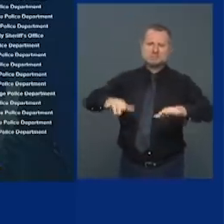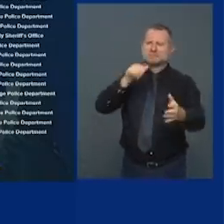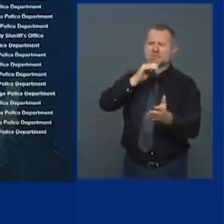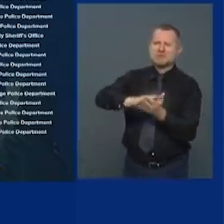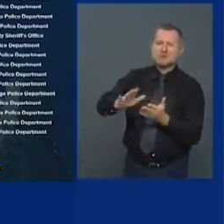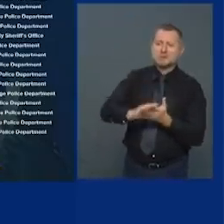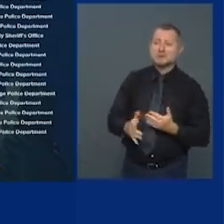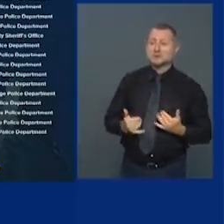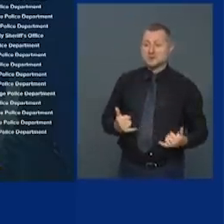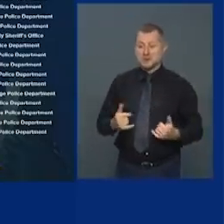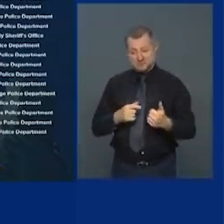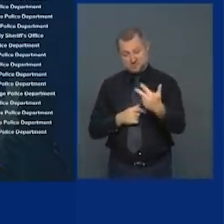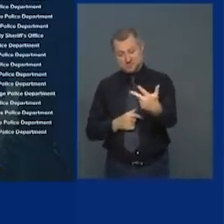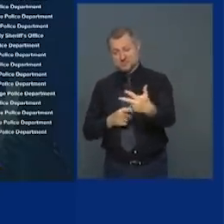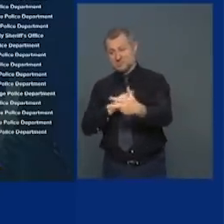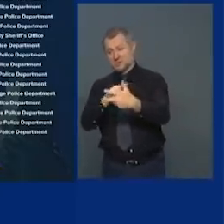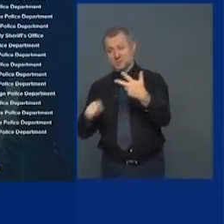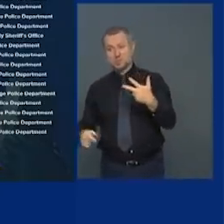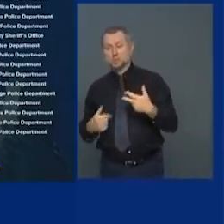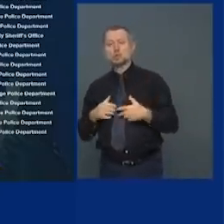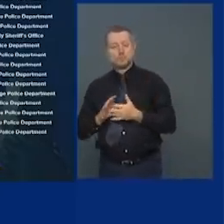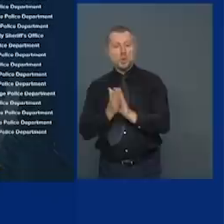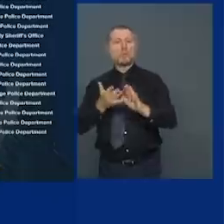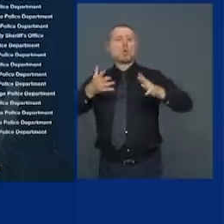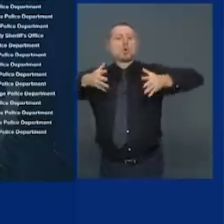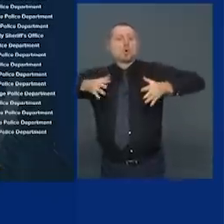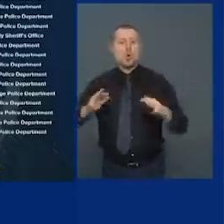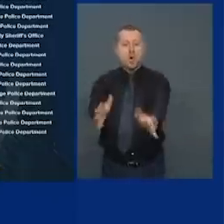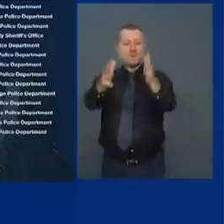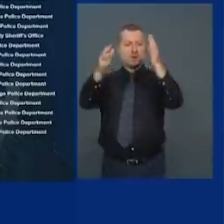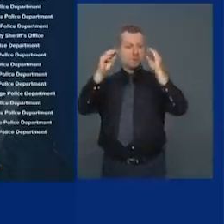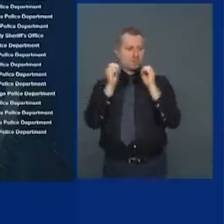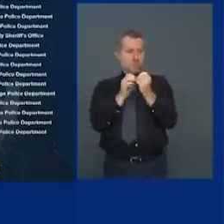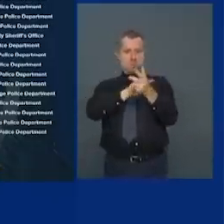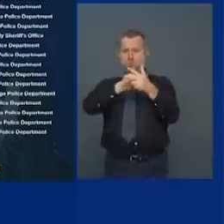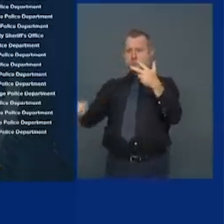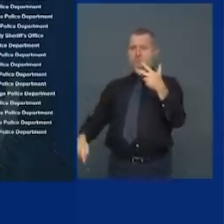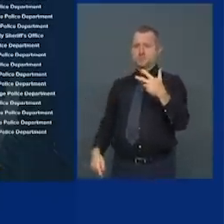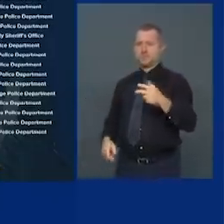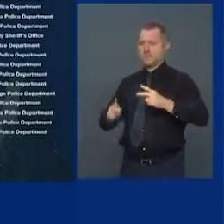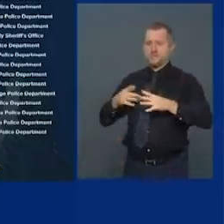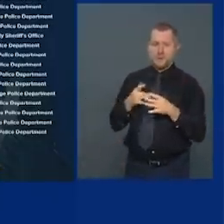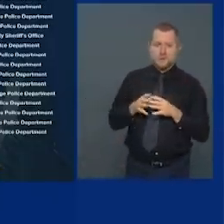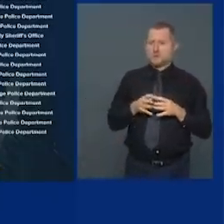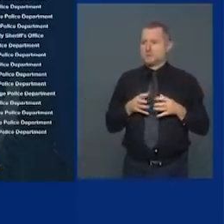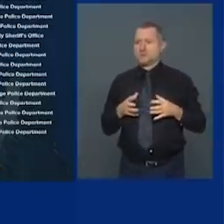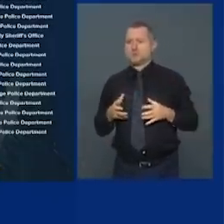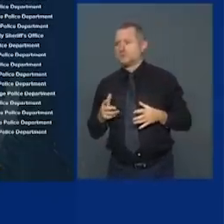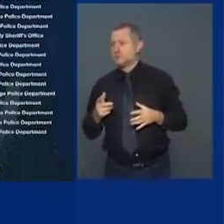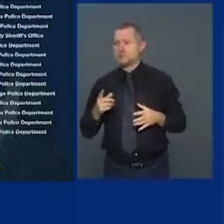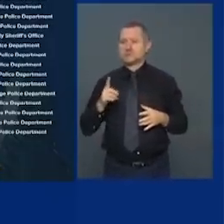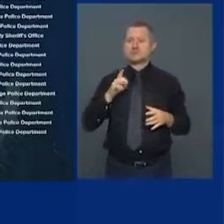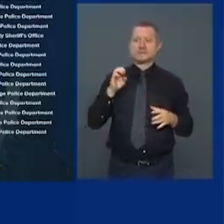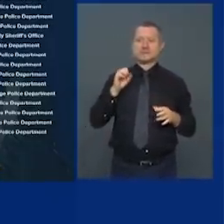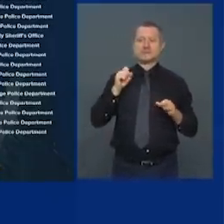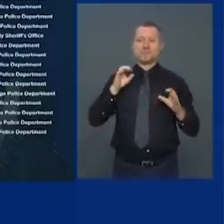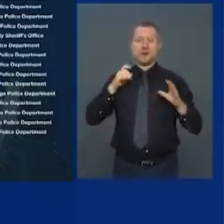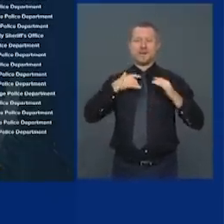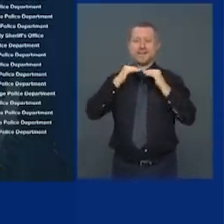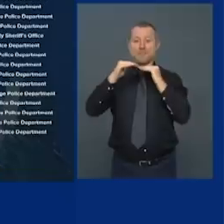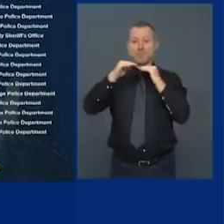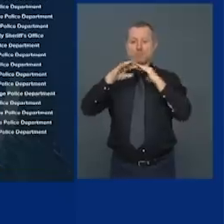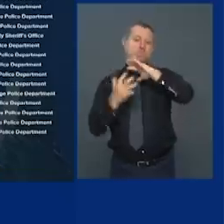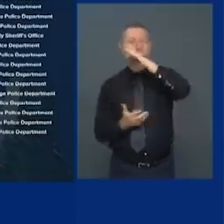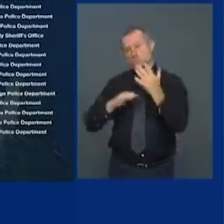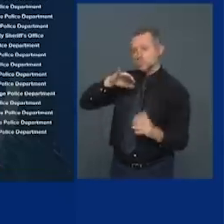you're really nervous and now you have a population that is really destabilized there's a cumulative effect